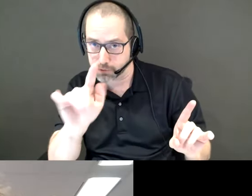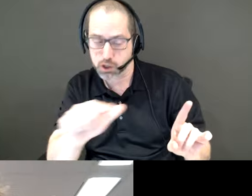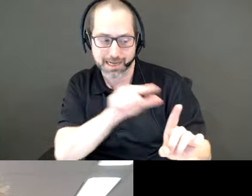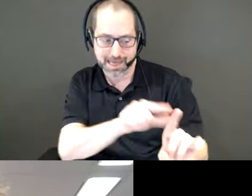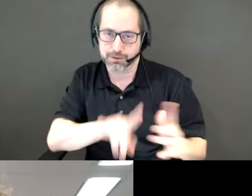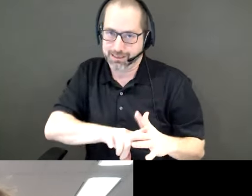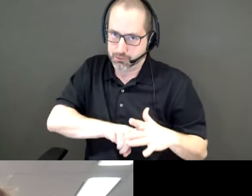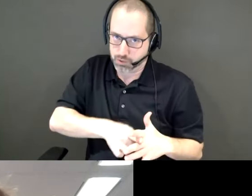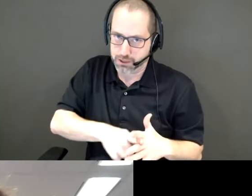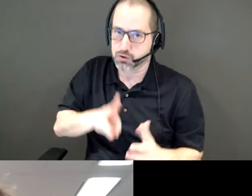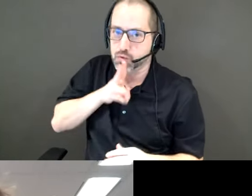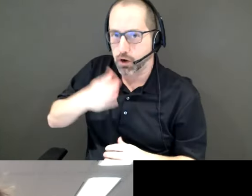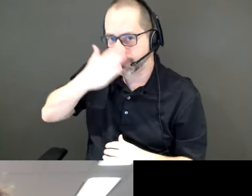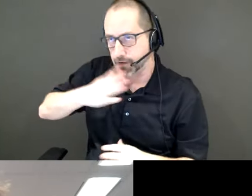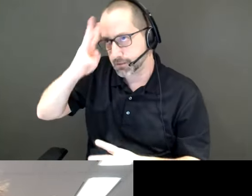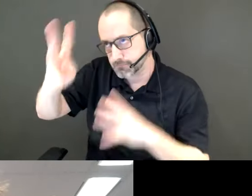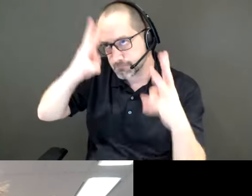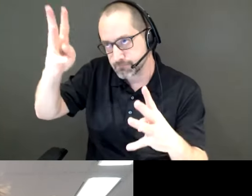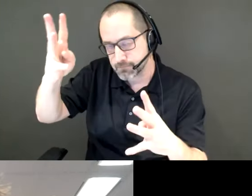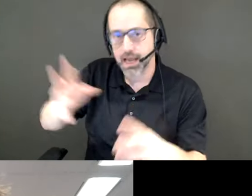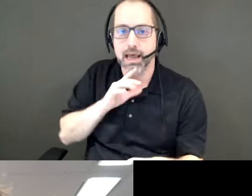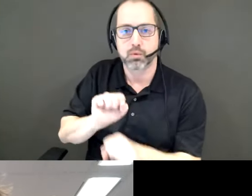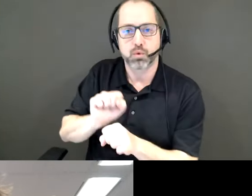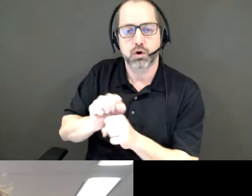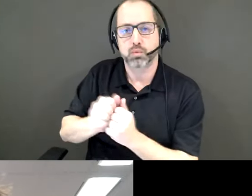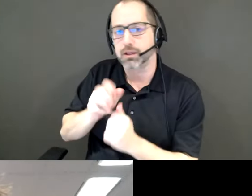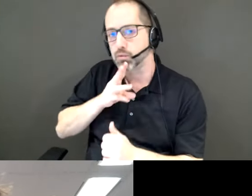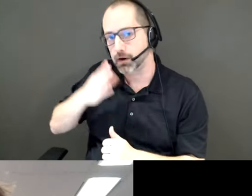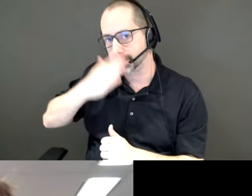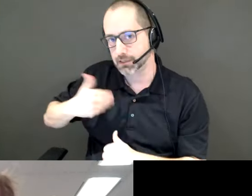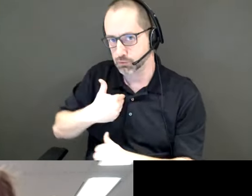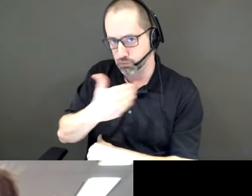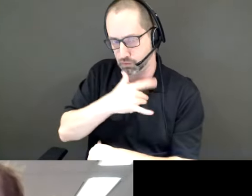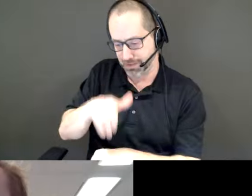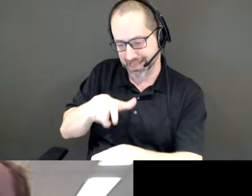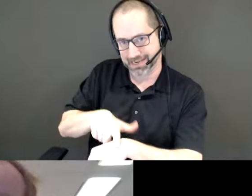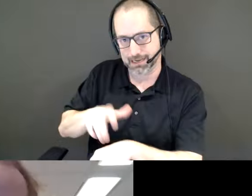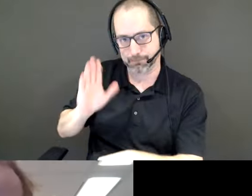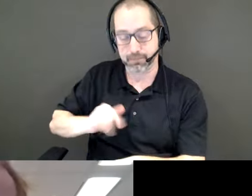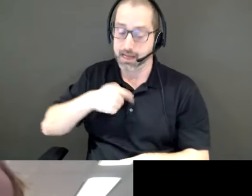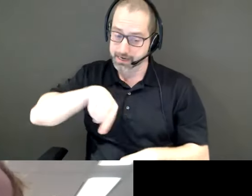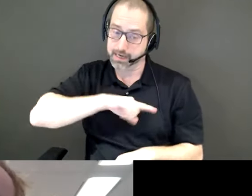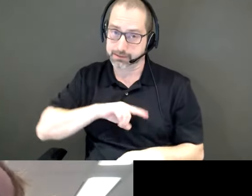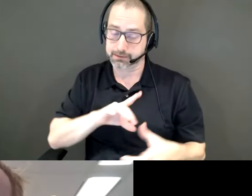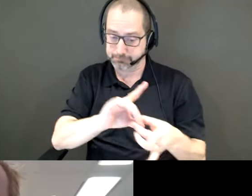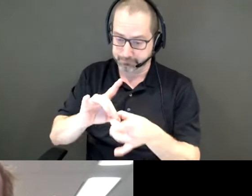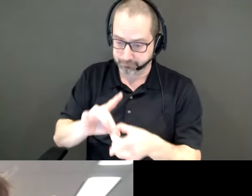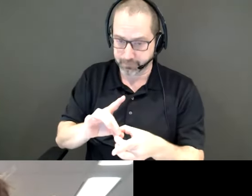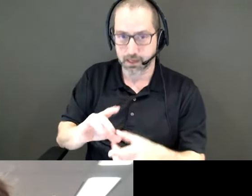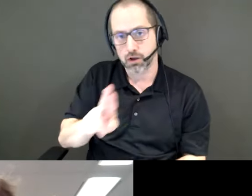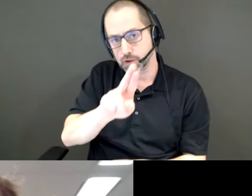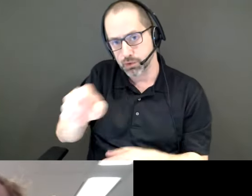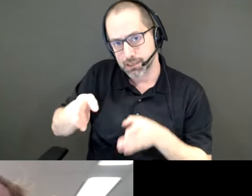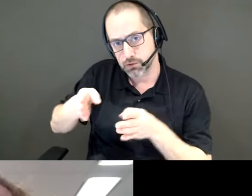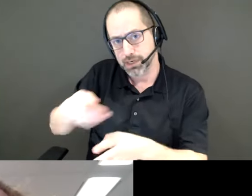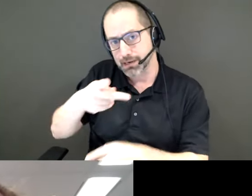and worked actually with Waterfront Toronto at the time on a, and us on the Rees Street pilot project you